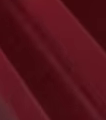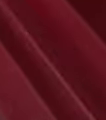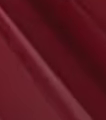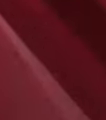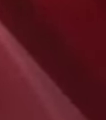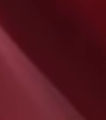-bye.-bye.